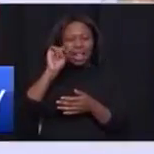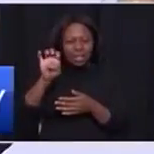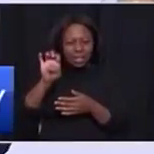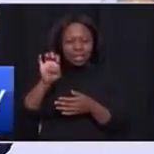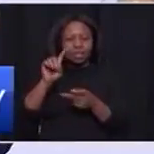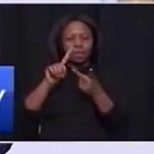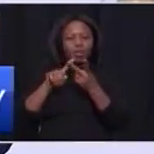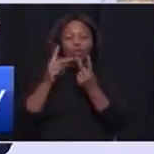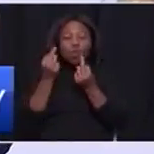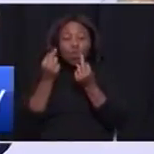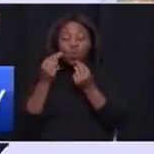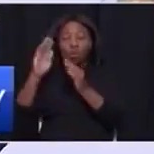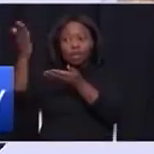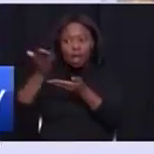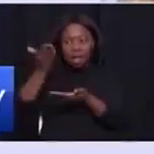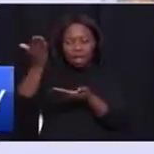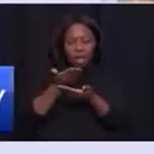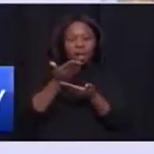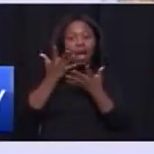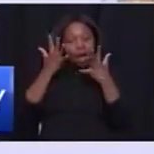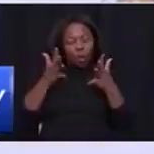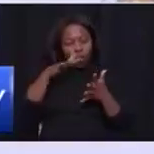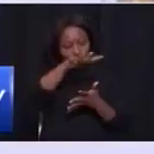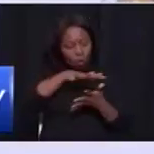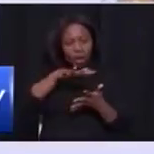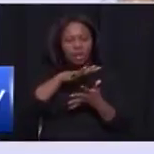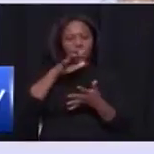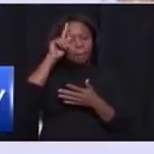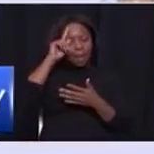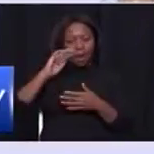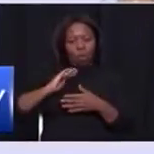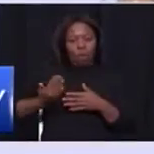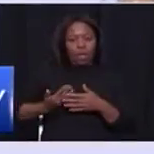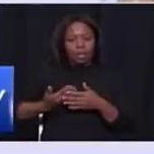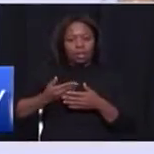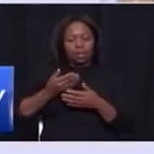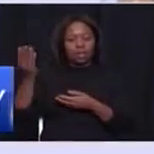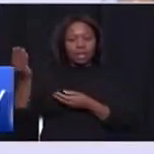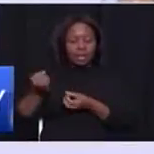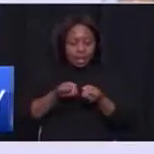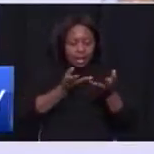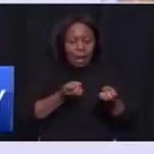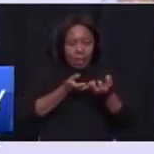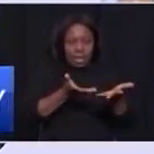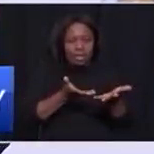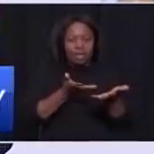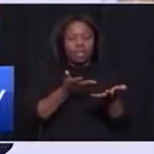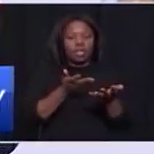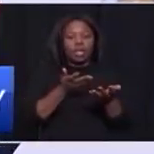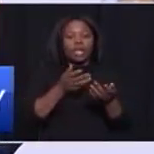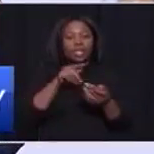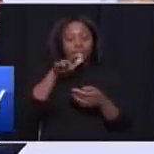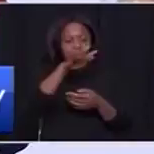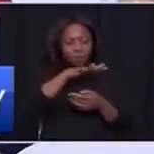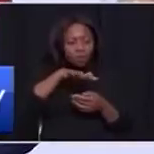and bring in new suppliers, particularly in our case, black and women suppliers. And link them with the